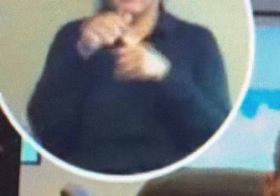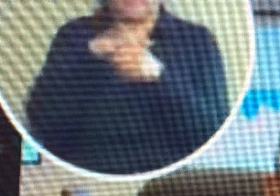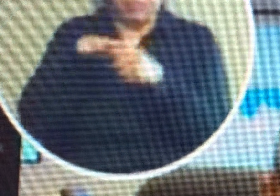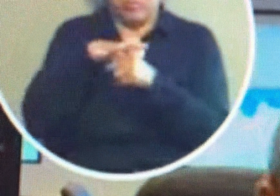go ahead, Sam.